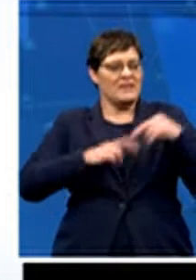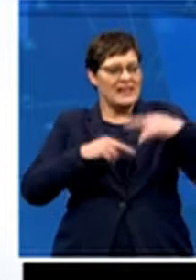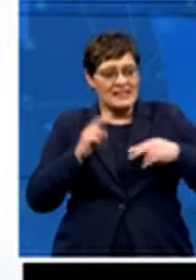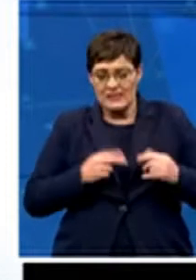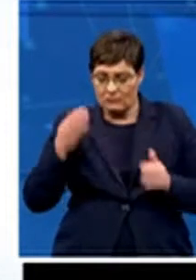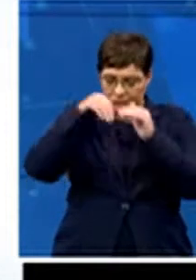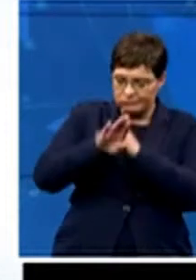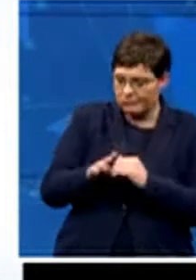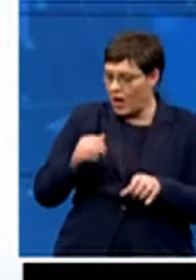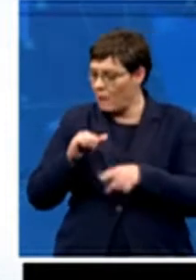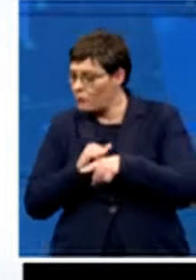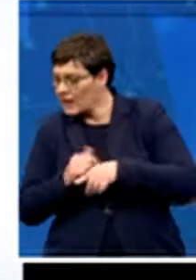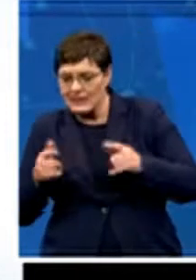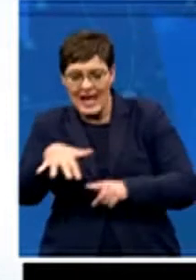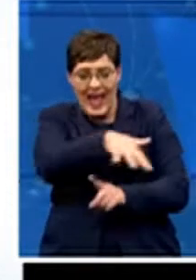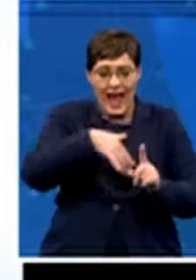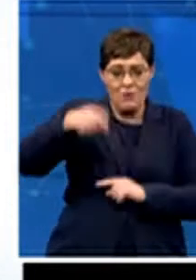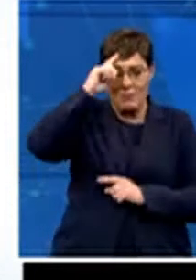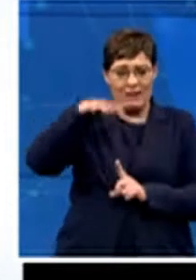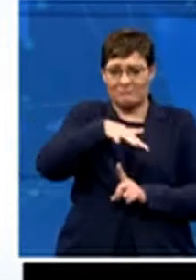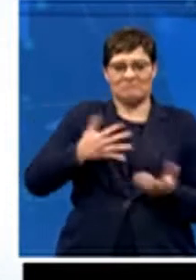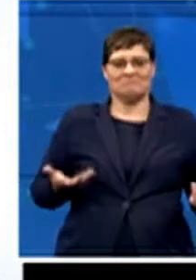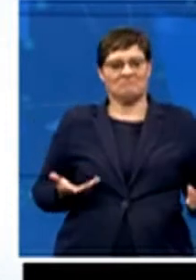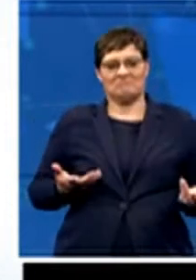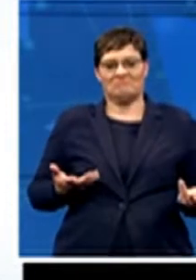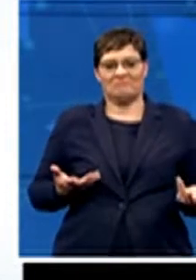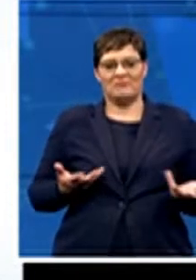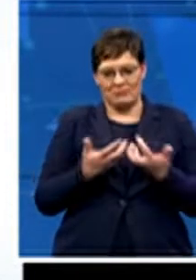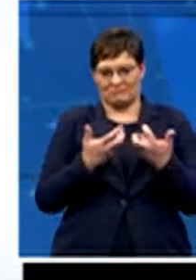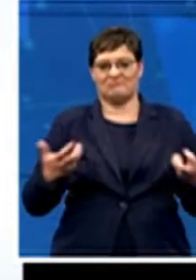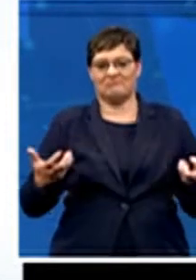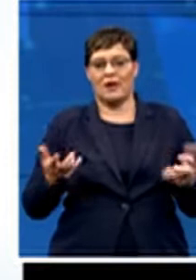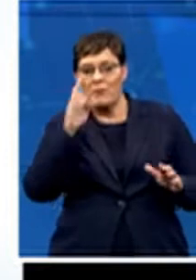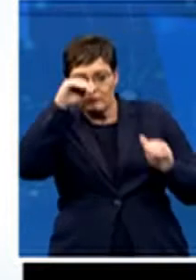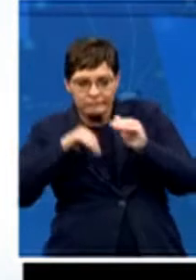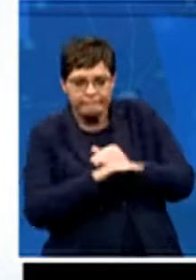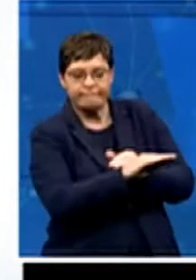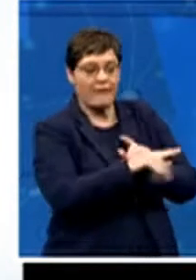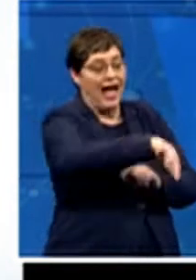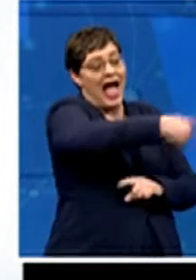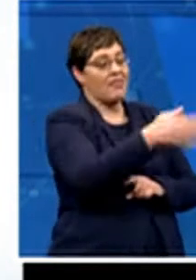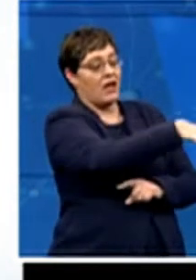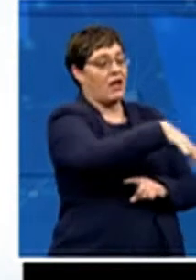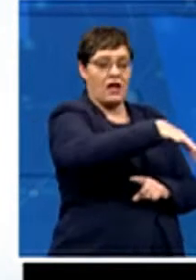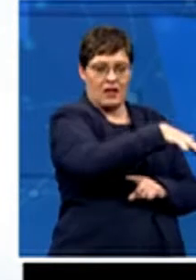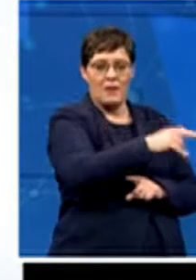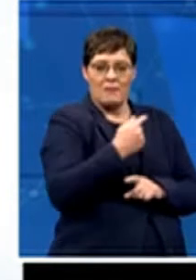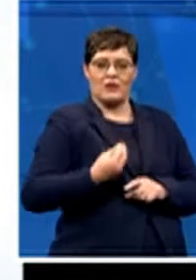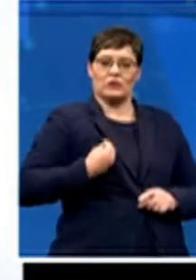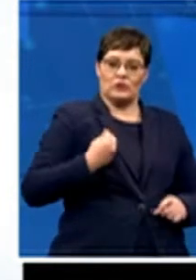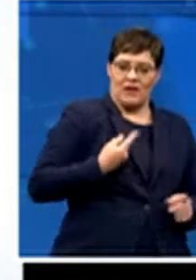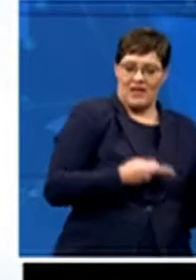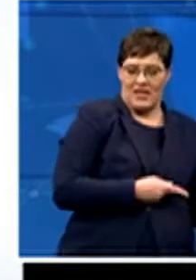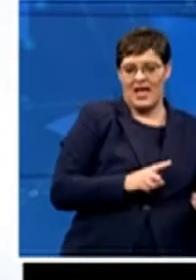also needed to be in place to bridge the divide between the junior levels and the quality of schools.